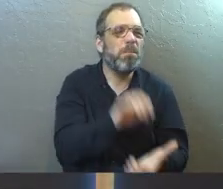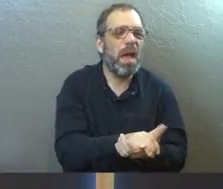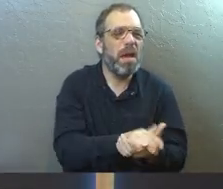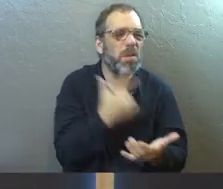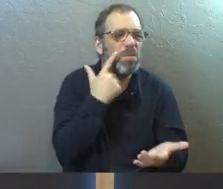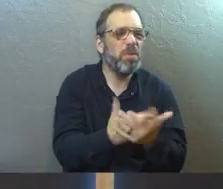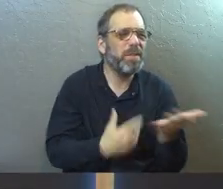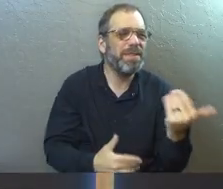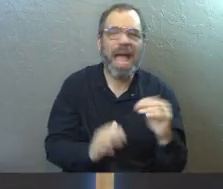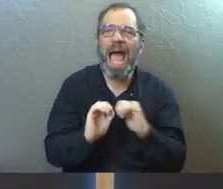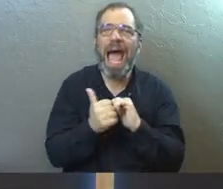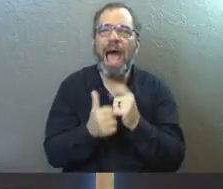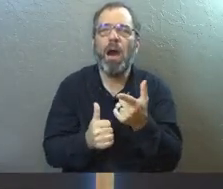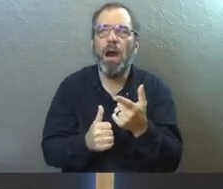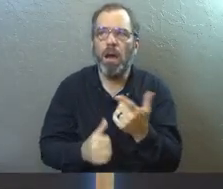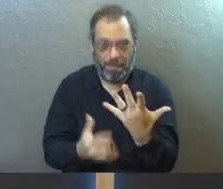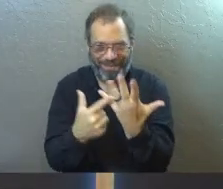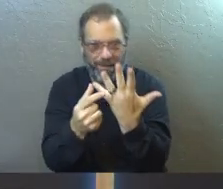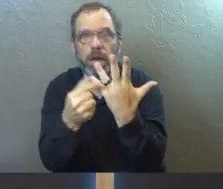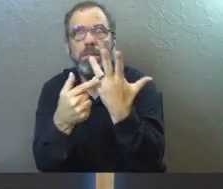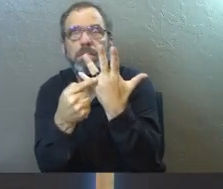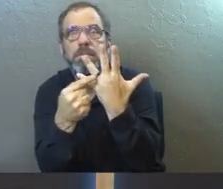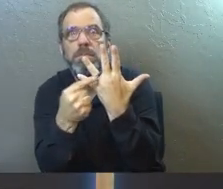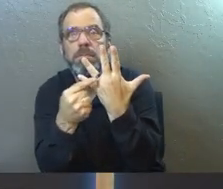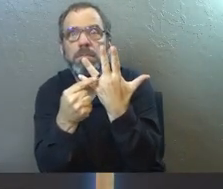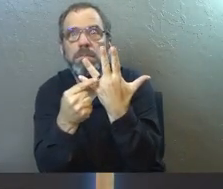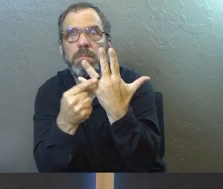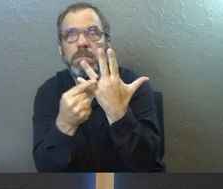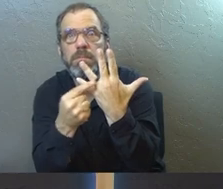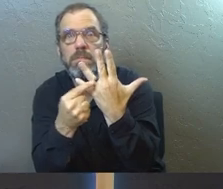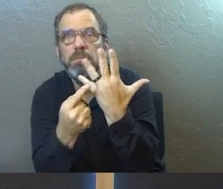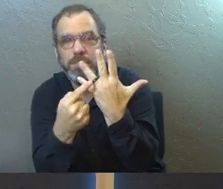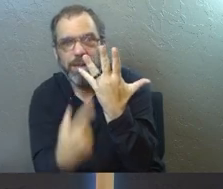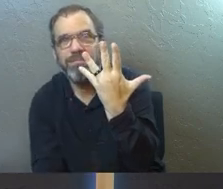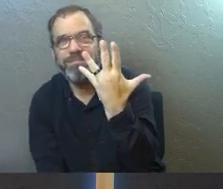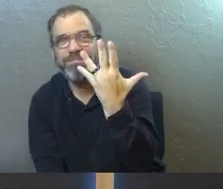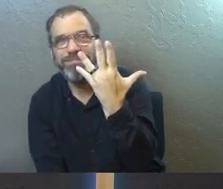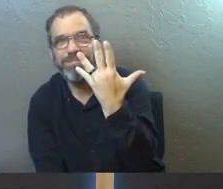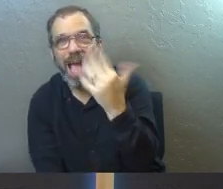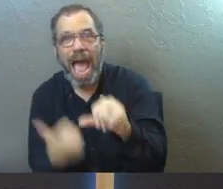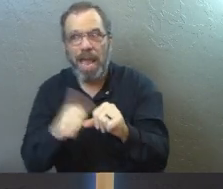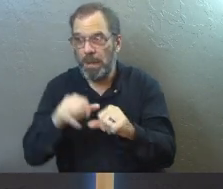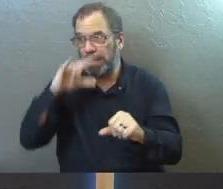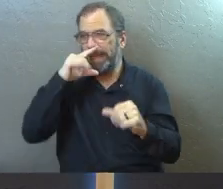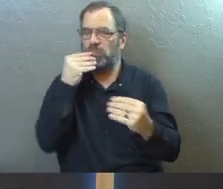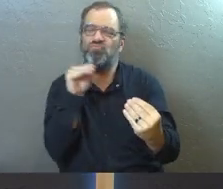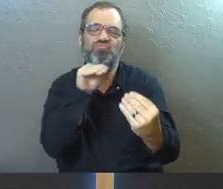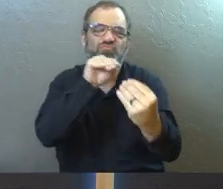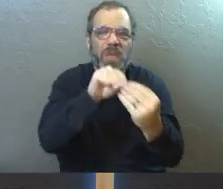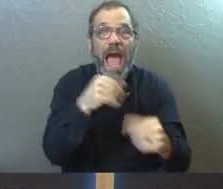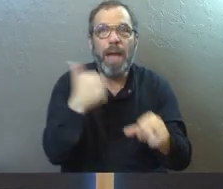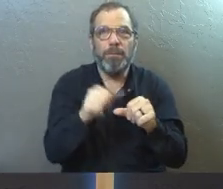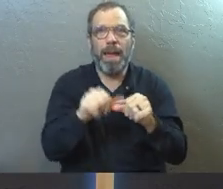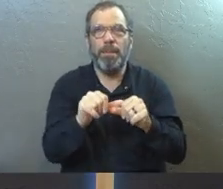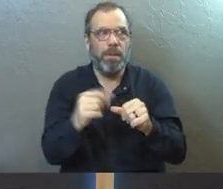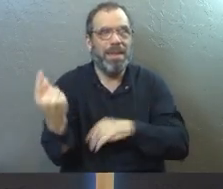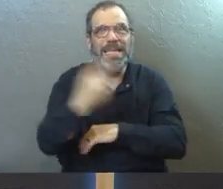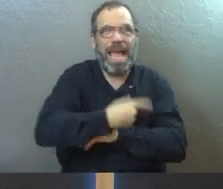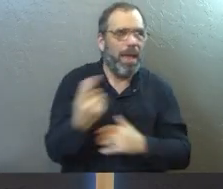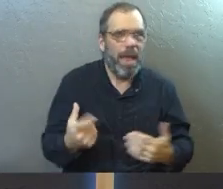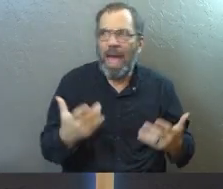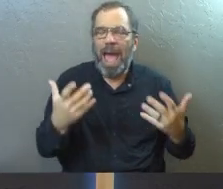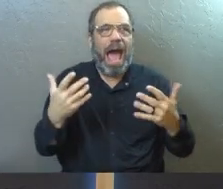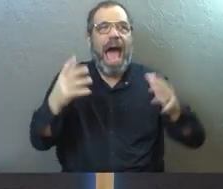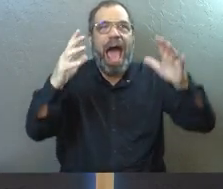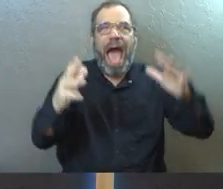it. How would you prove it? I get the ring right here. I remember the kiss. I remember the day.